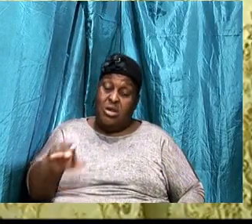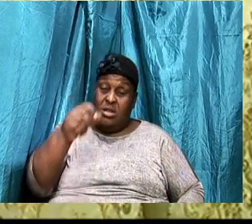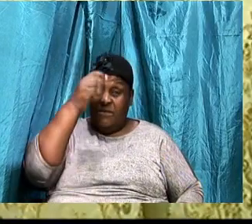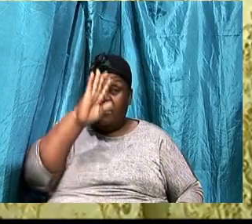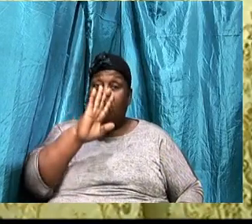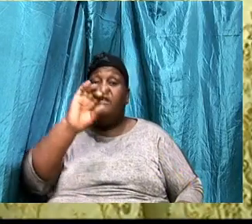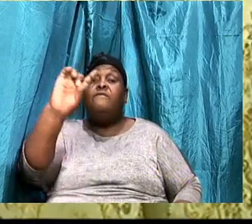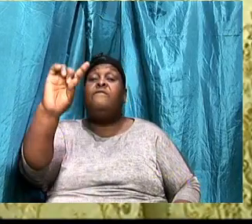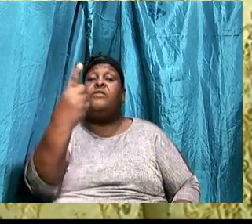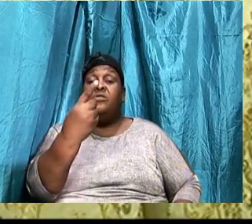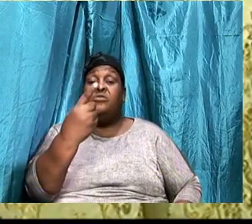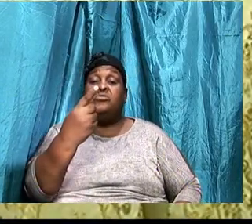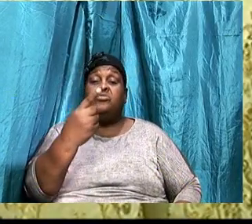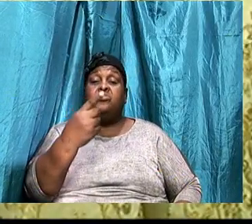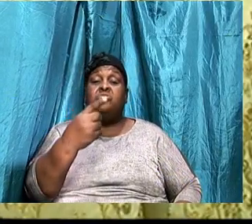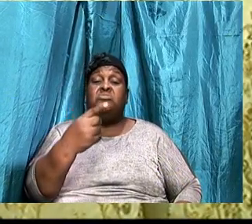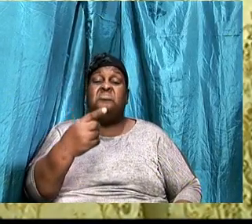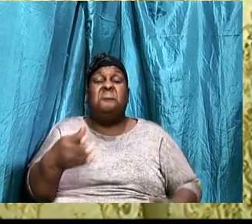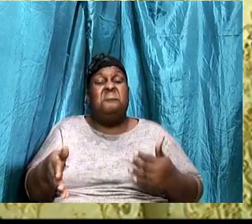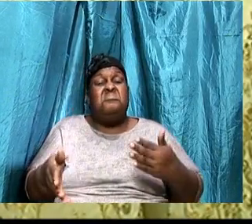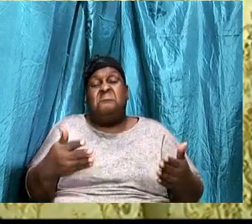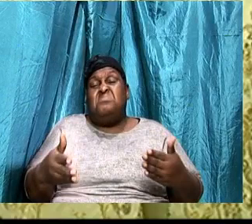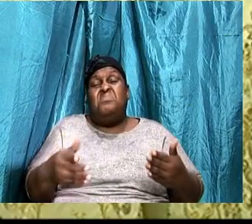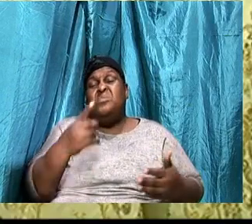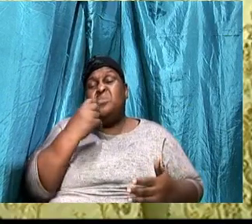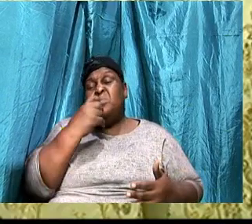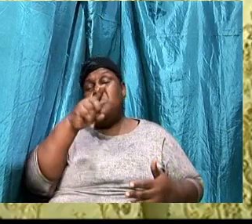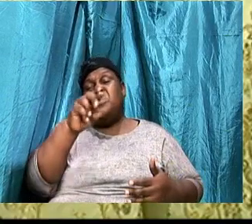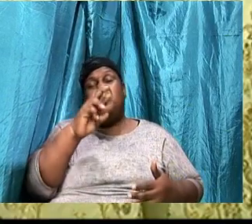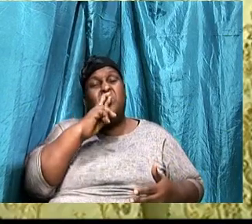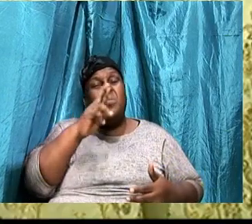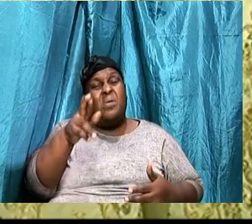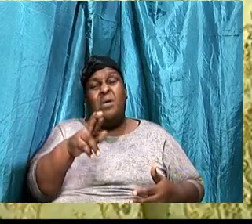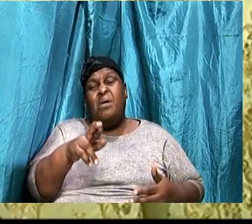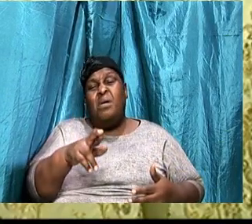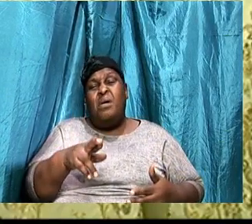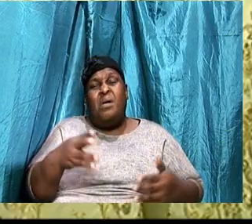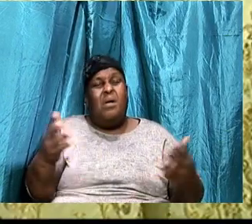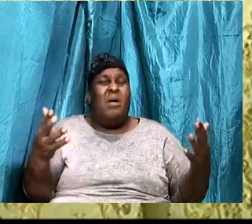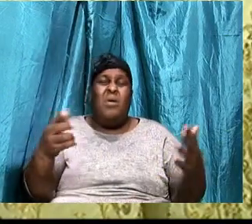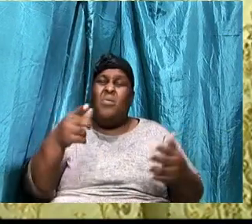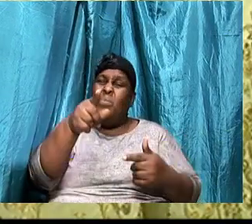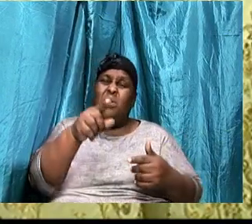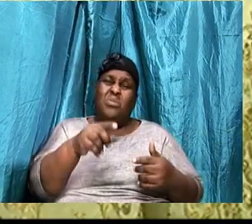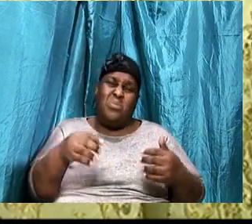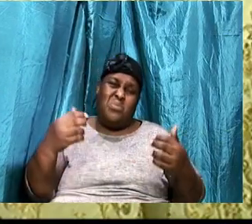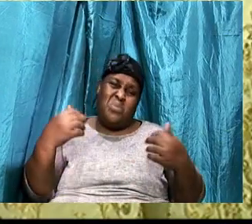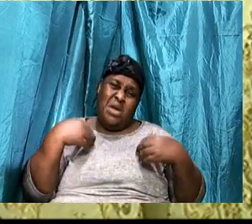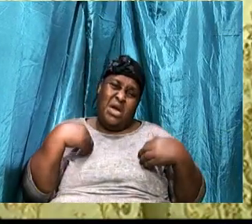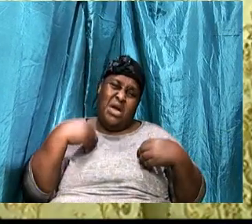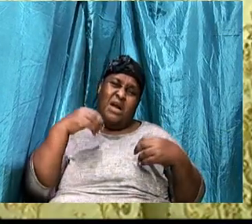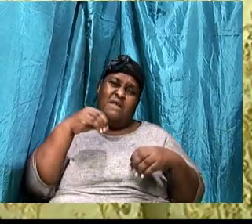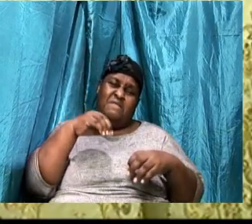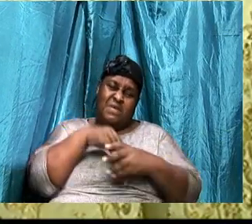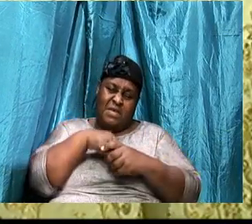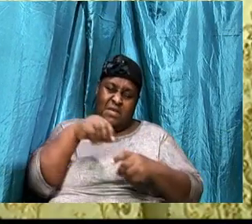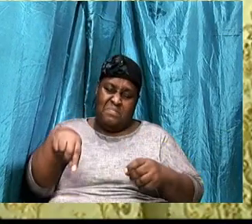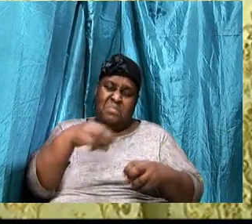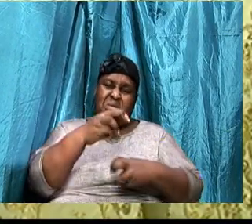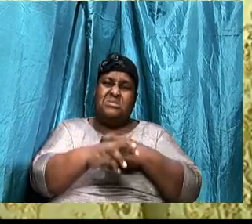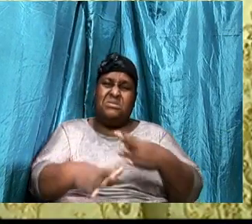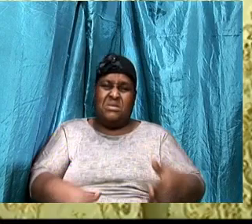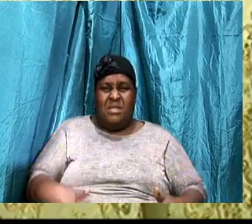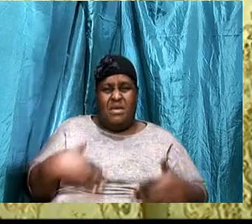of who you are and what it is that you have accomplished and what it is that is added to your name. You are a